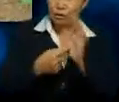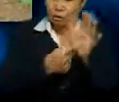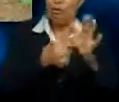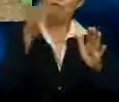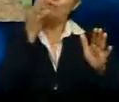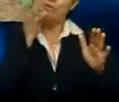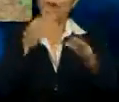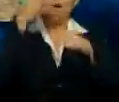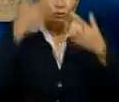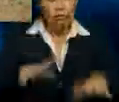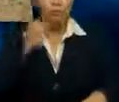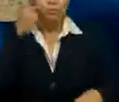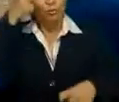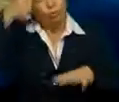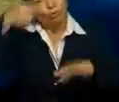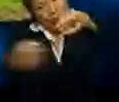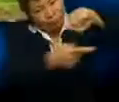are mature enough to be harvested.